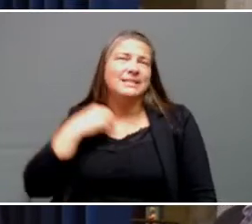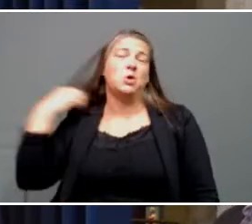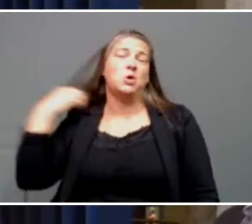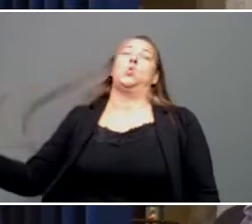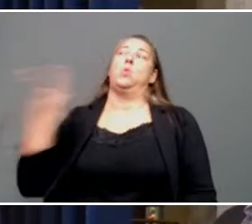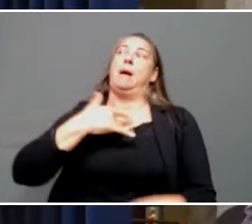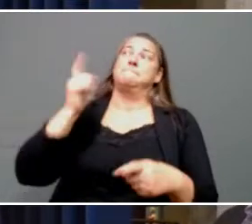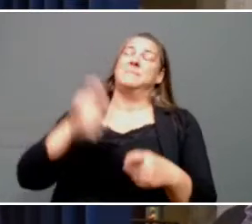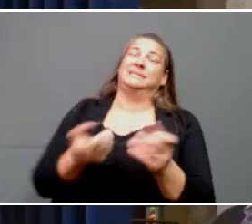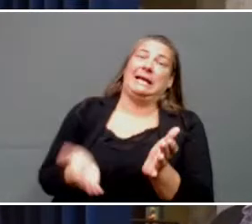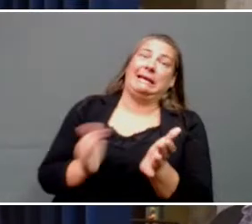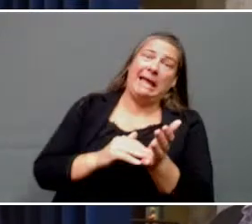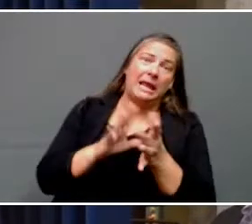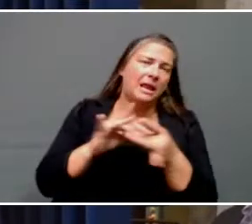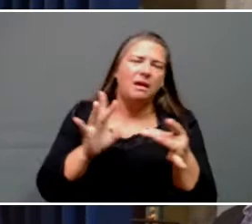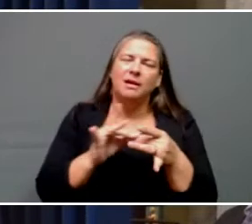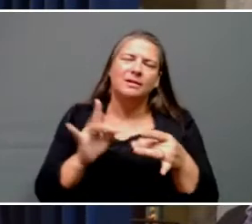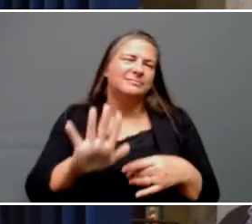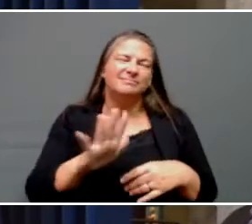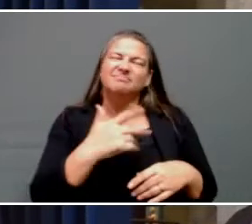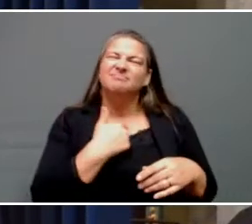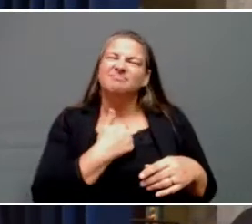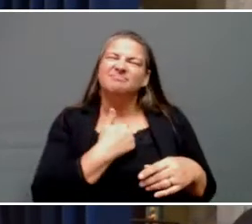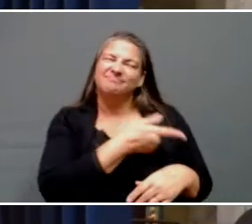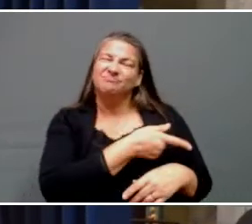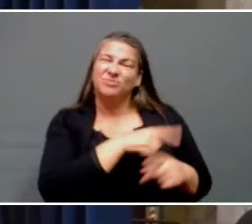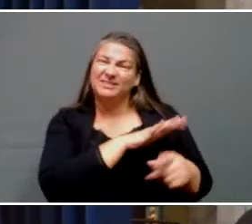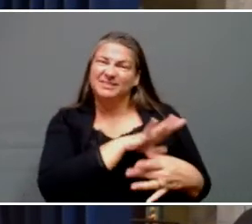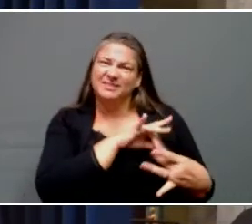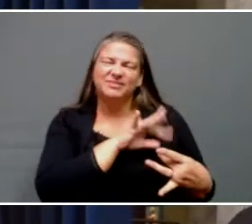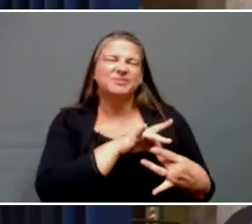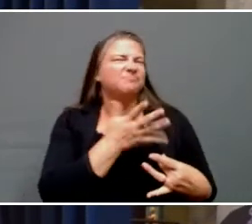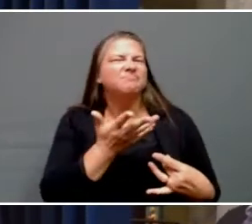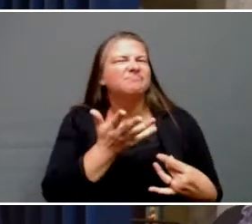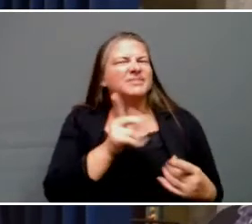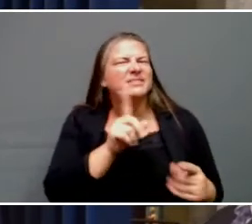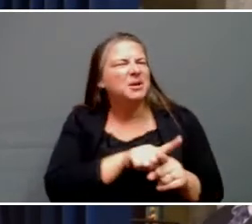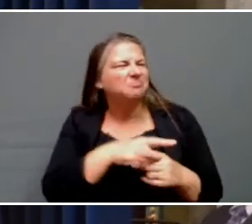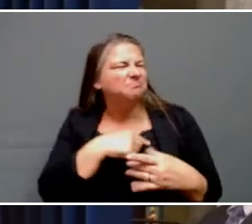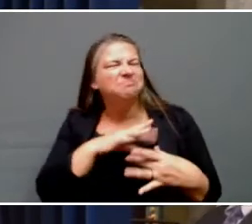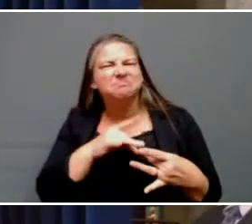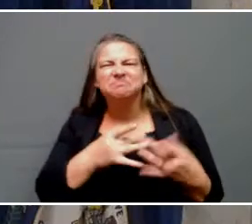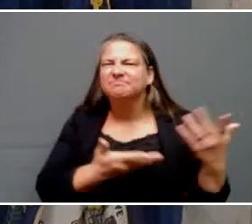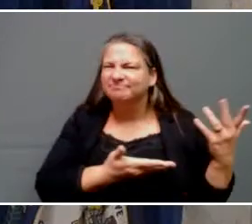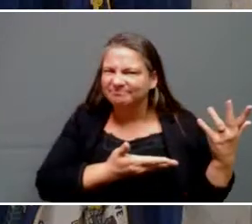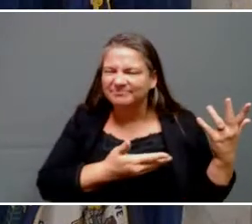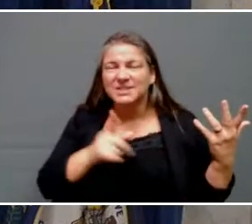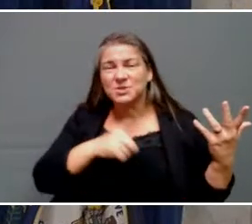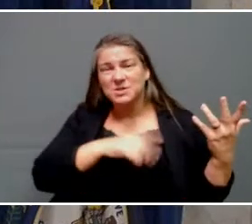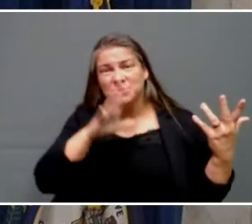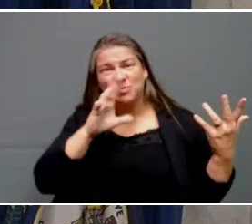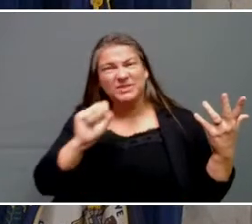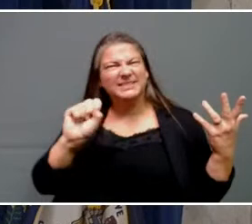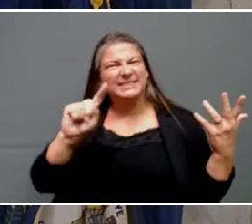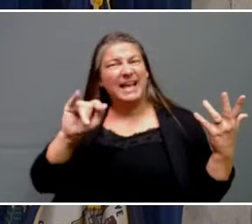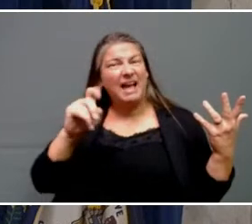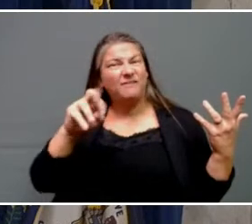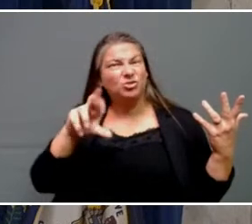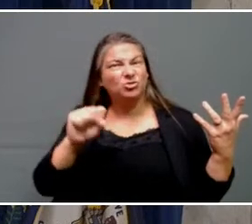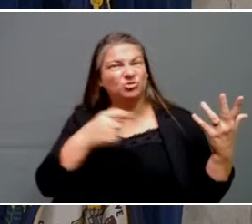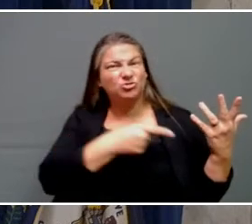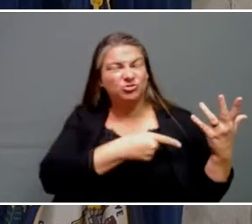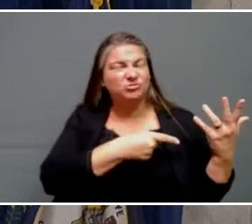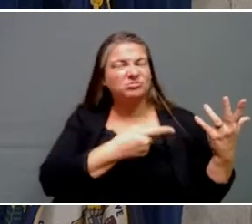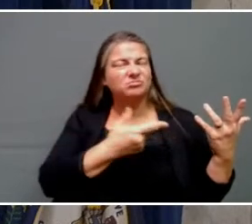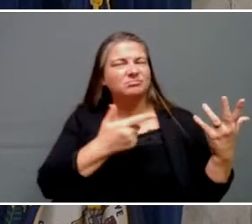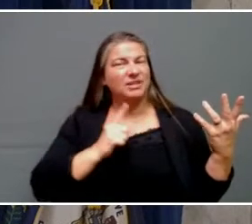the legislation and the legislature's position that President Stivers just went